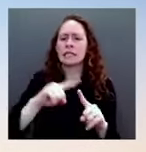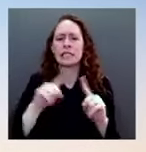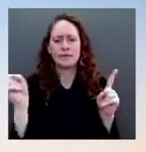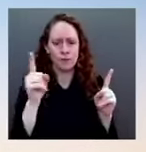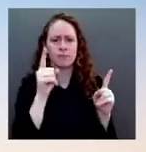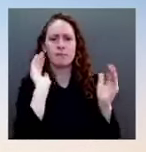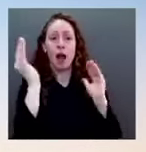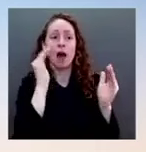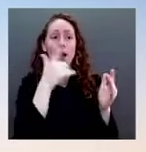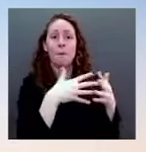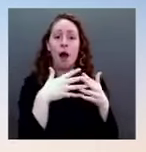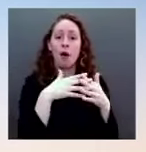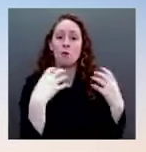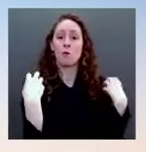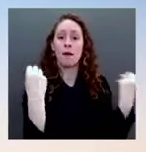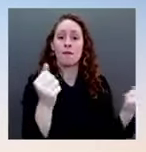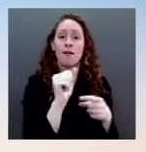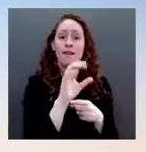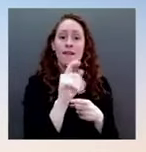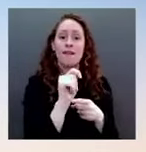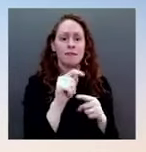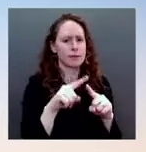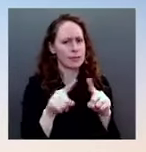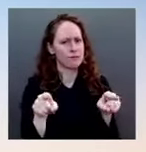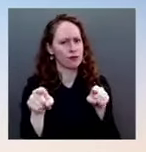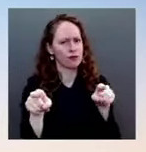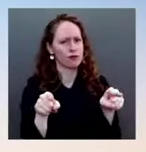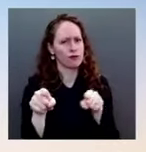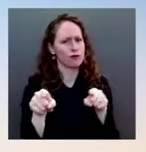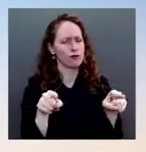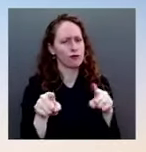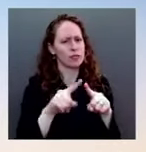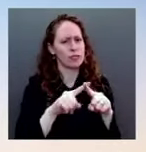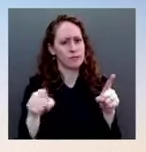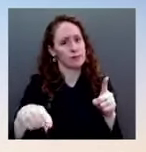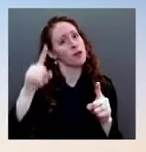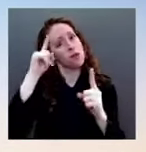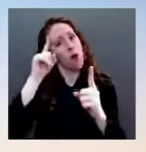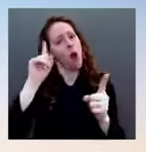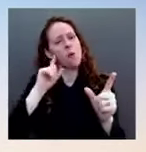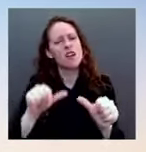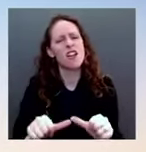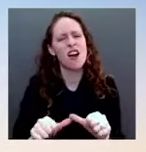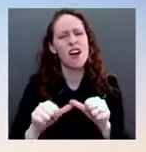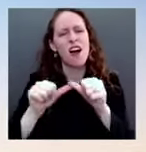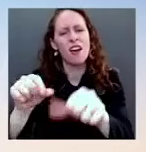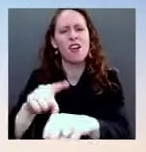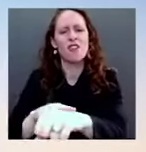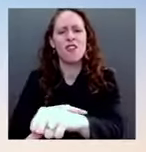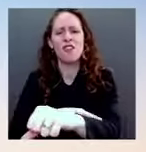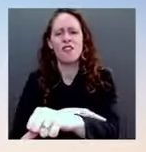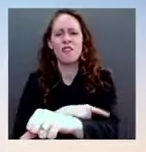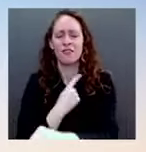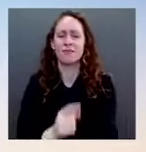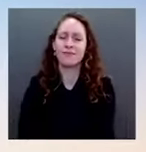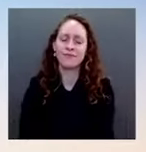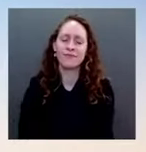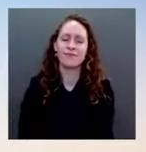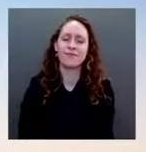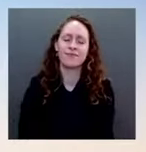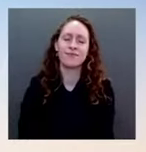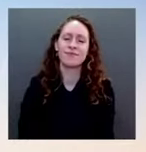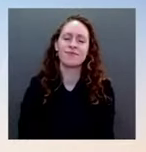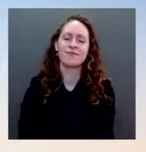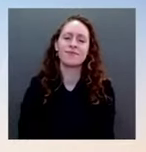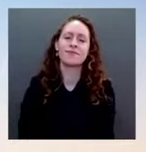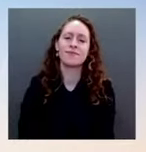And so there are a lot of these programs that are actually new. Many of them are not. This happens in two ways. Some of this is through formula funding that has been set.